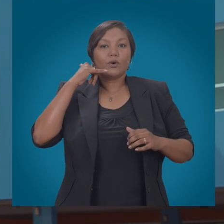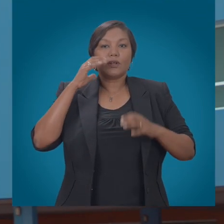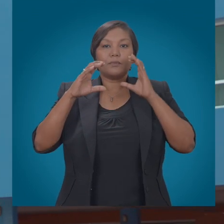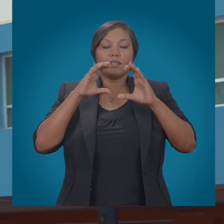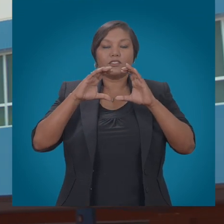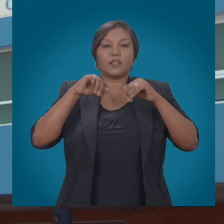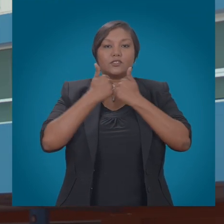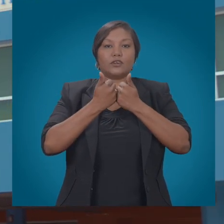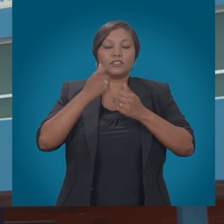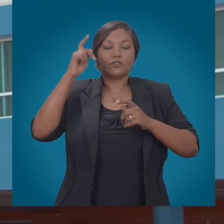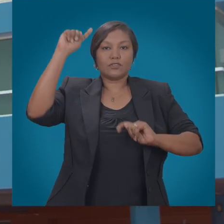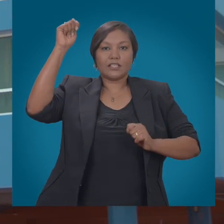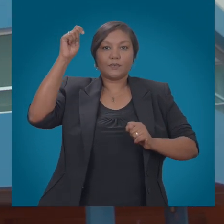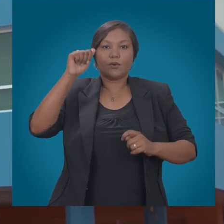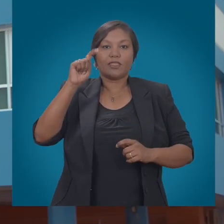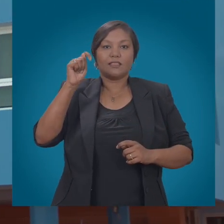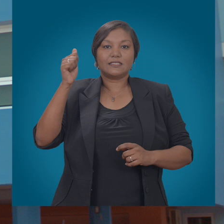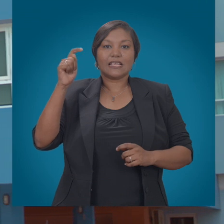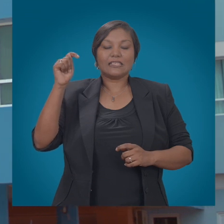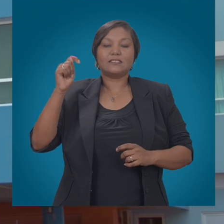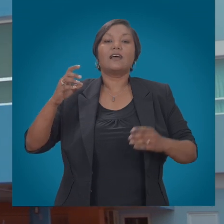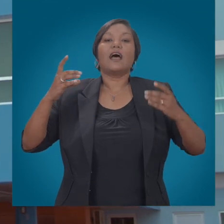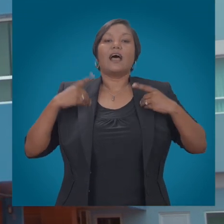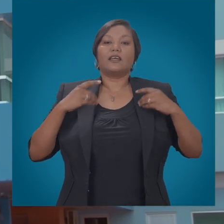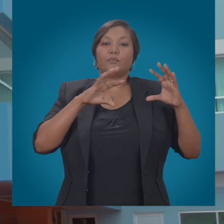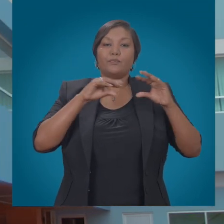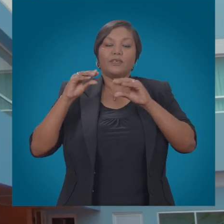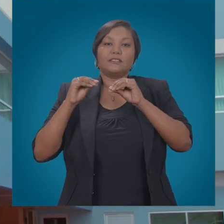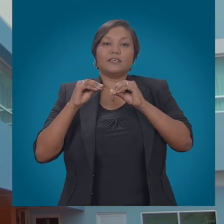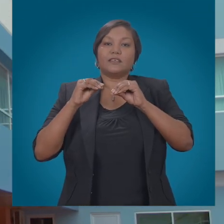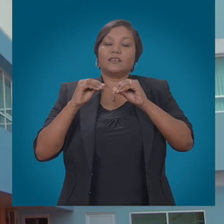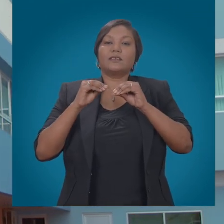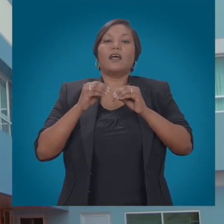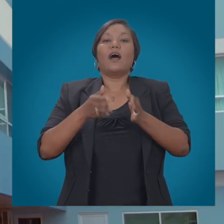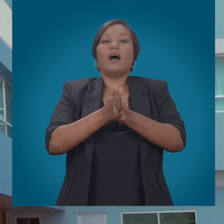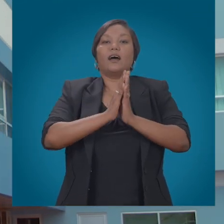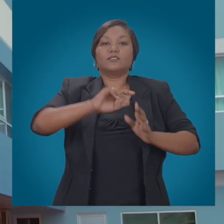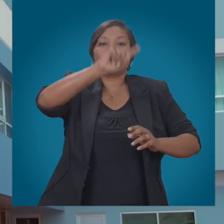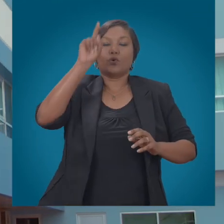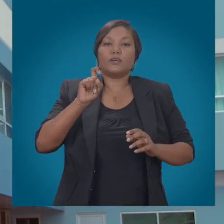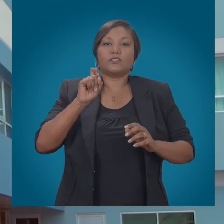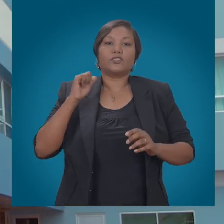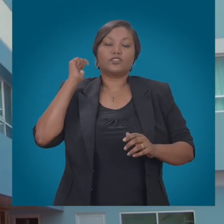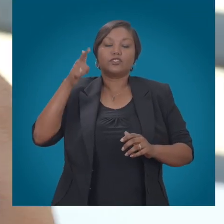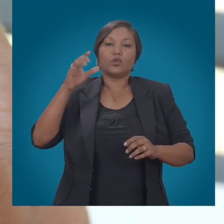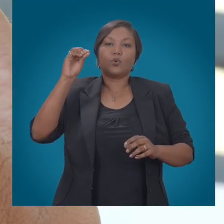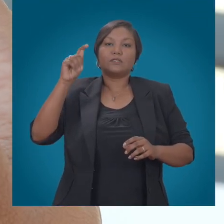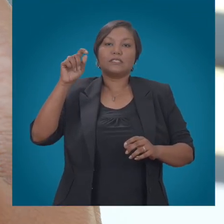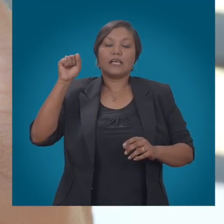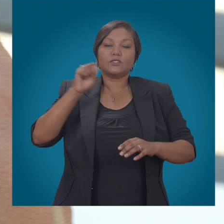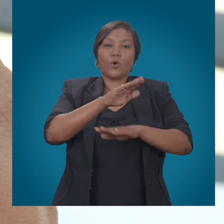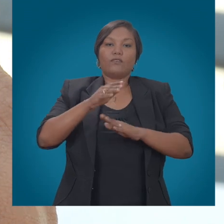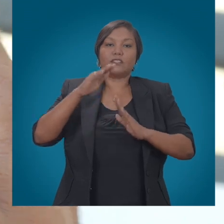Authority of Trinidad and Tobago, TAT, in its 21st ICT Open Forum posed the question, should over-the-top services